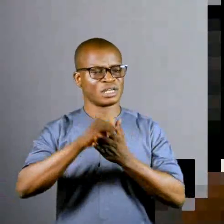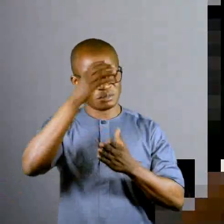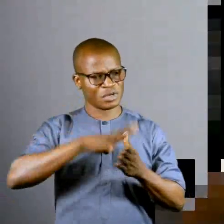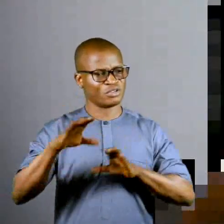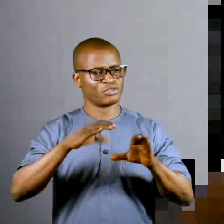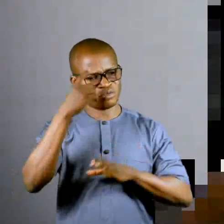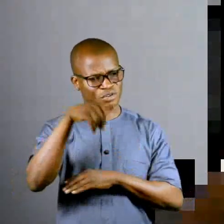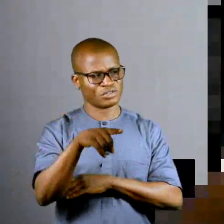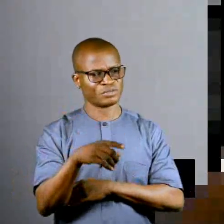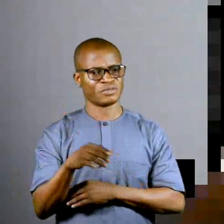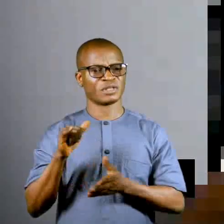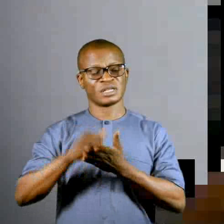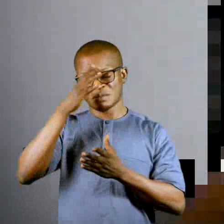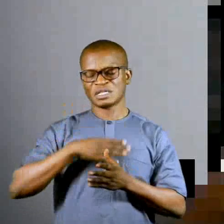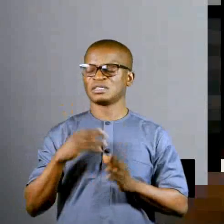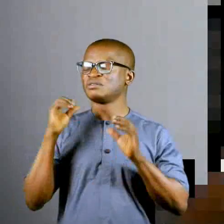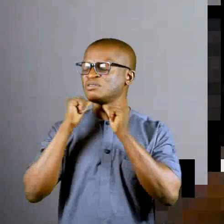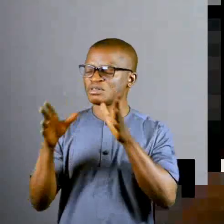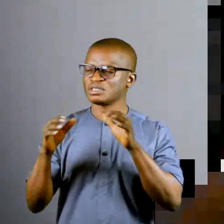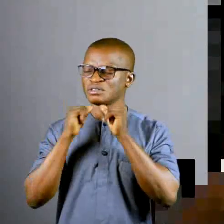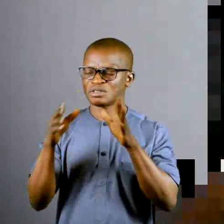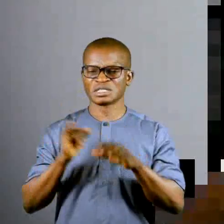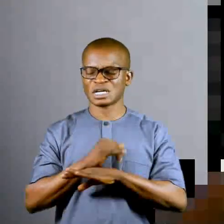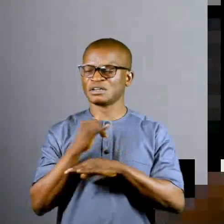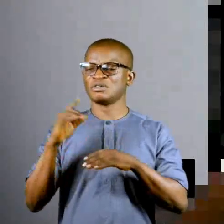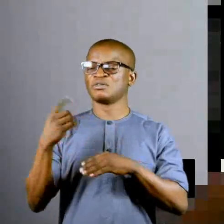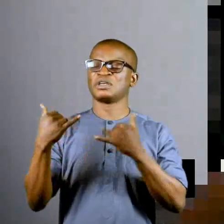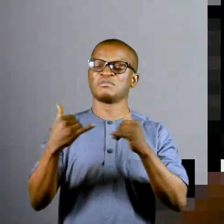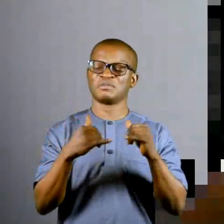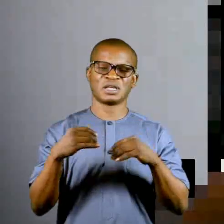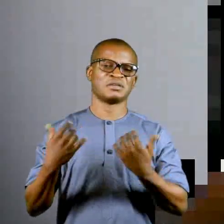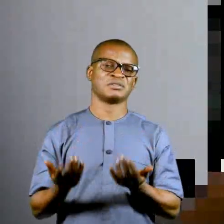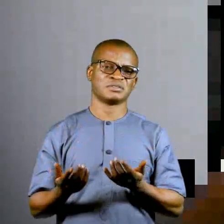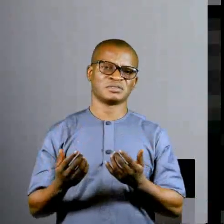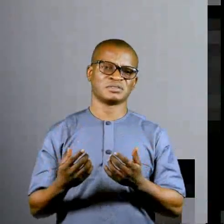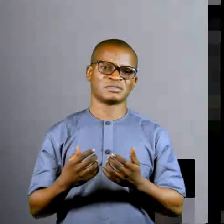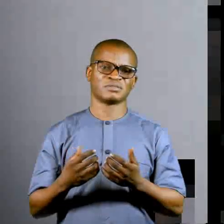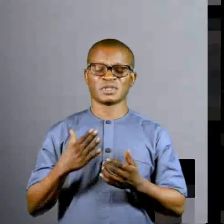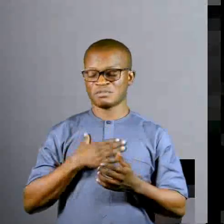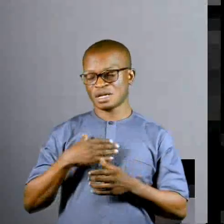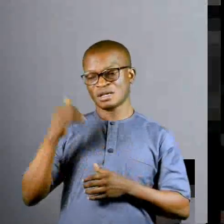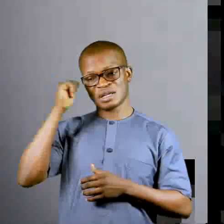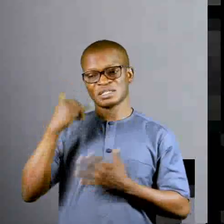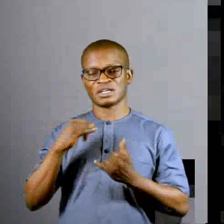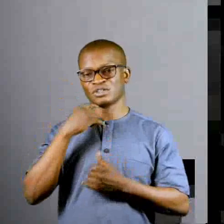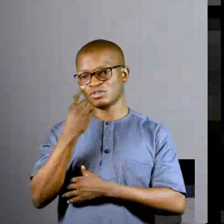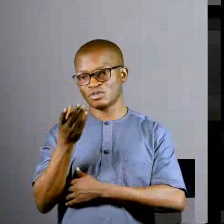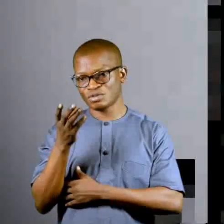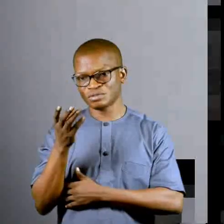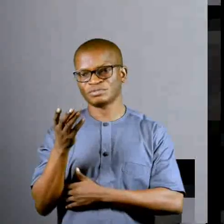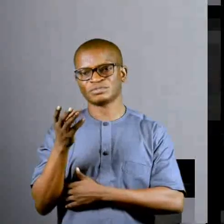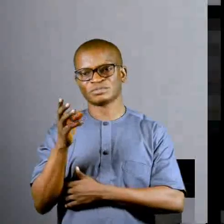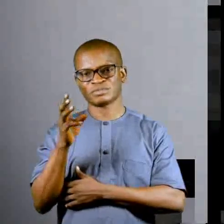should do for me? The man now say, I lie or she not do anything we just play again. My aunt now bring